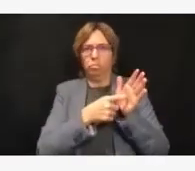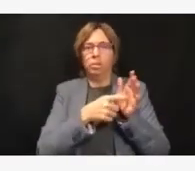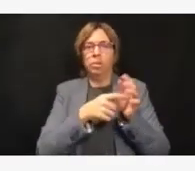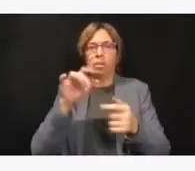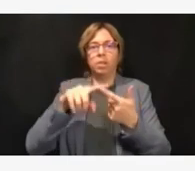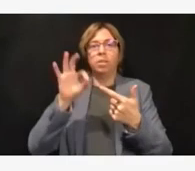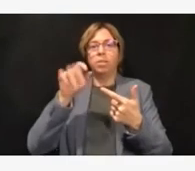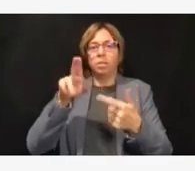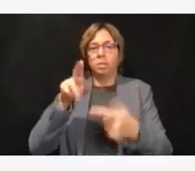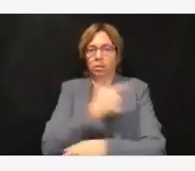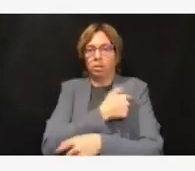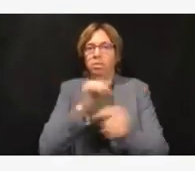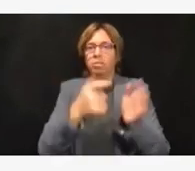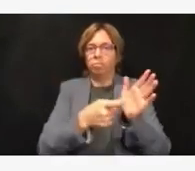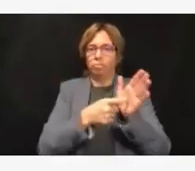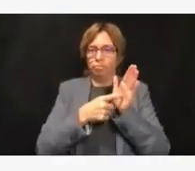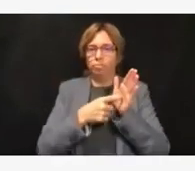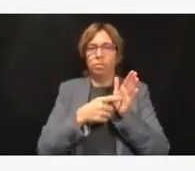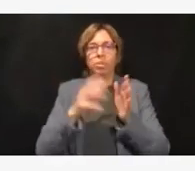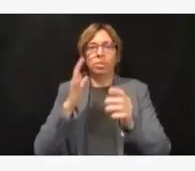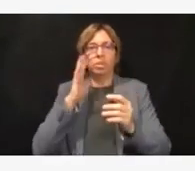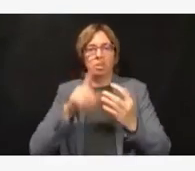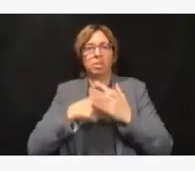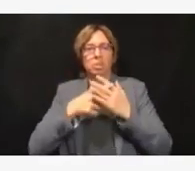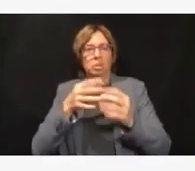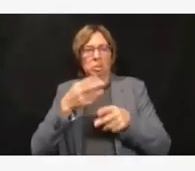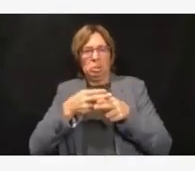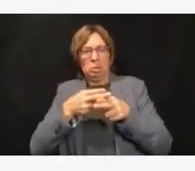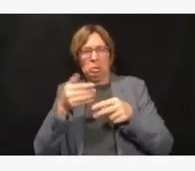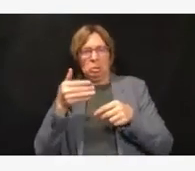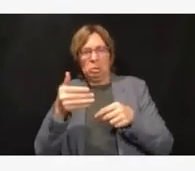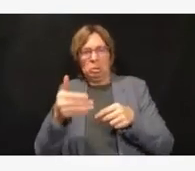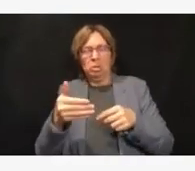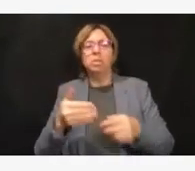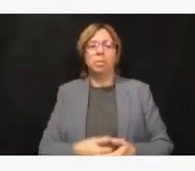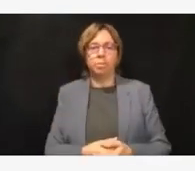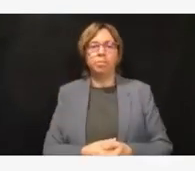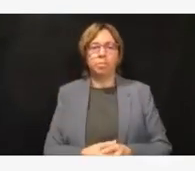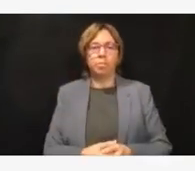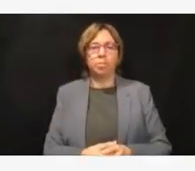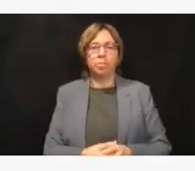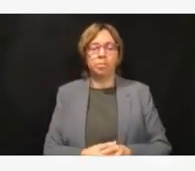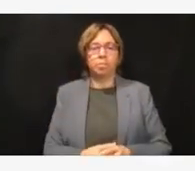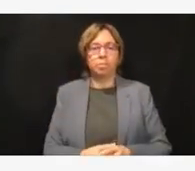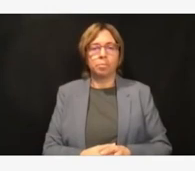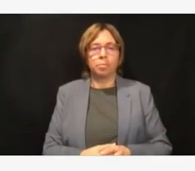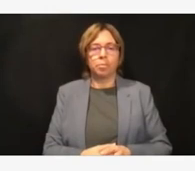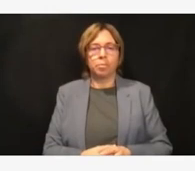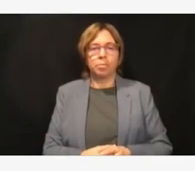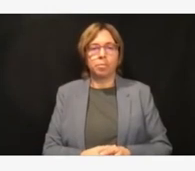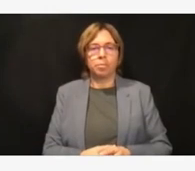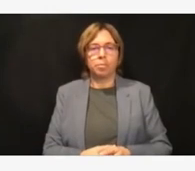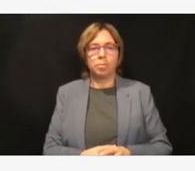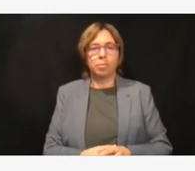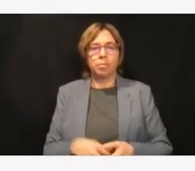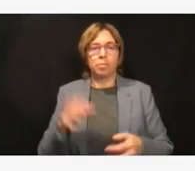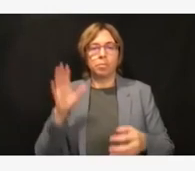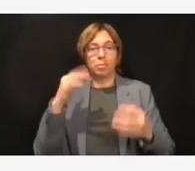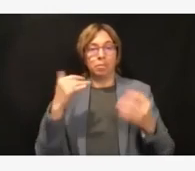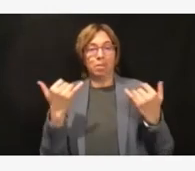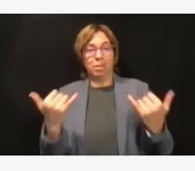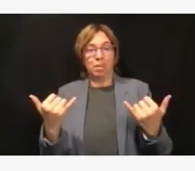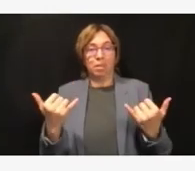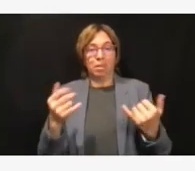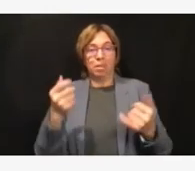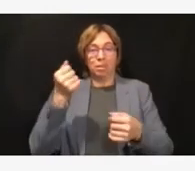So, you know, today, we have almost 17,000 employees and we have